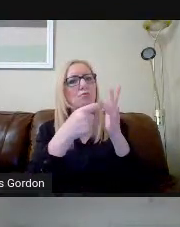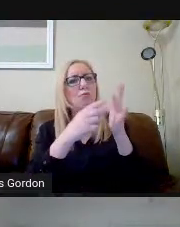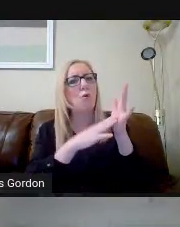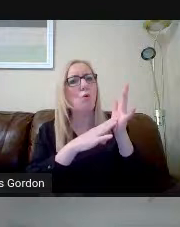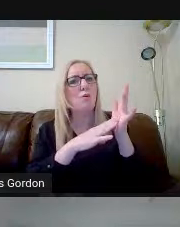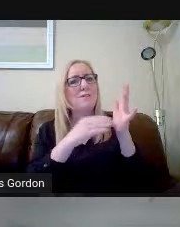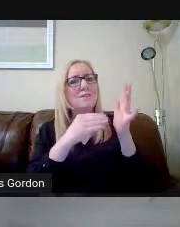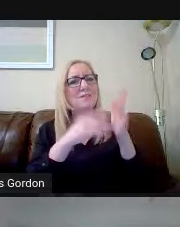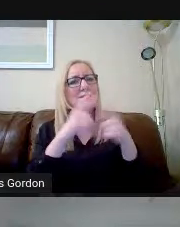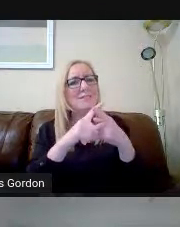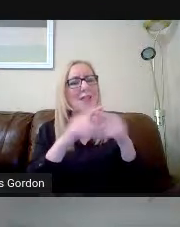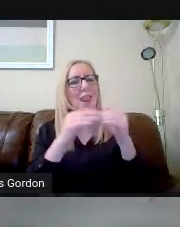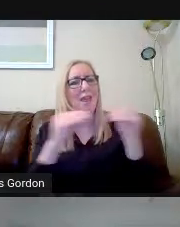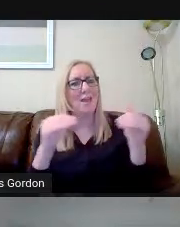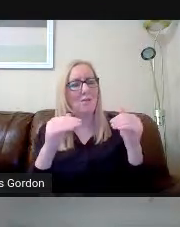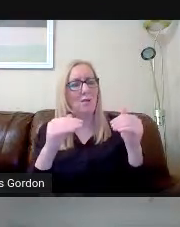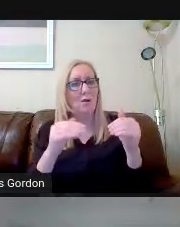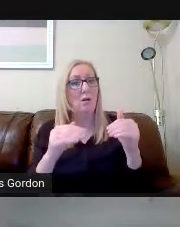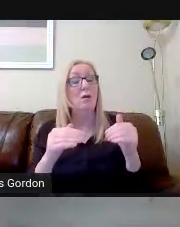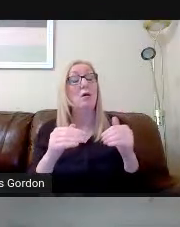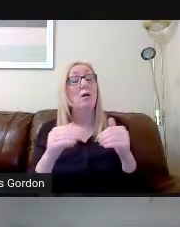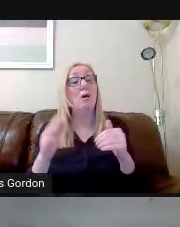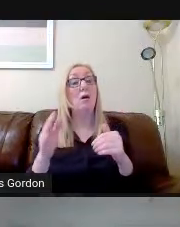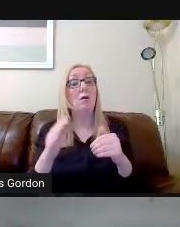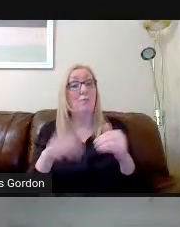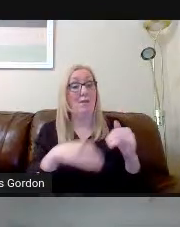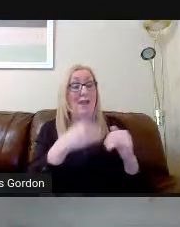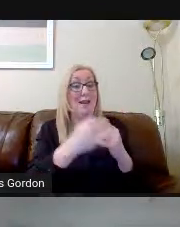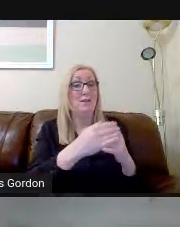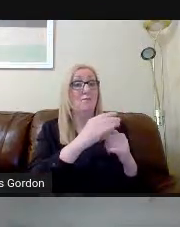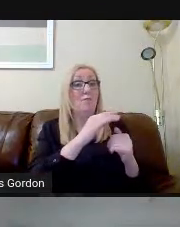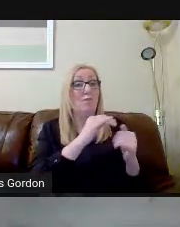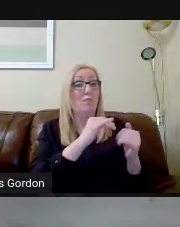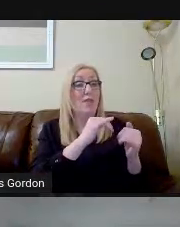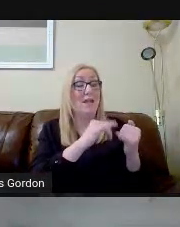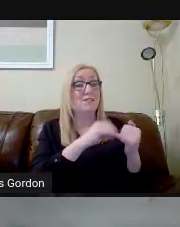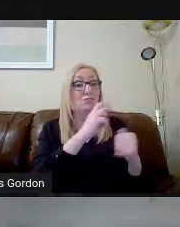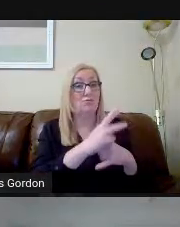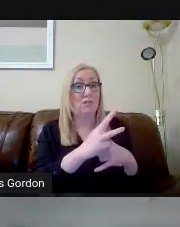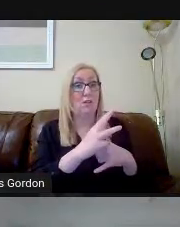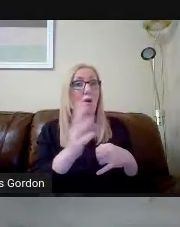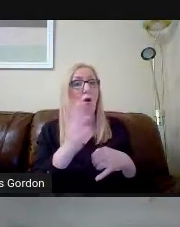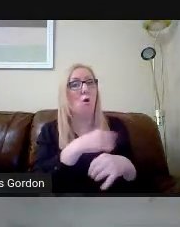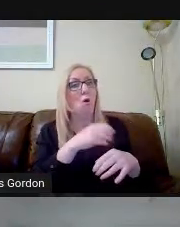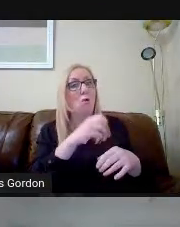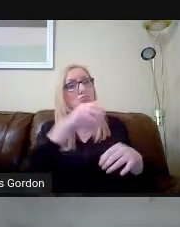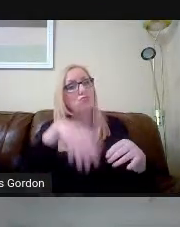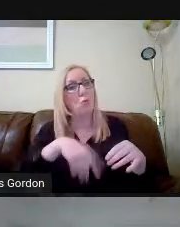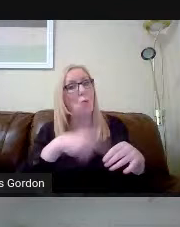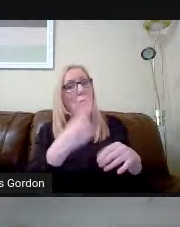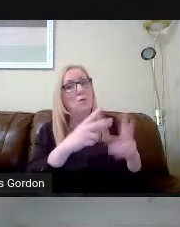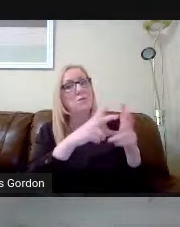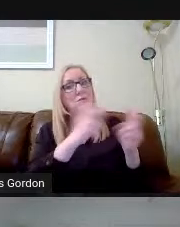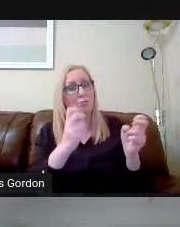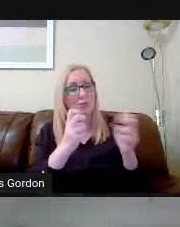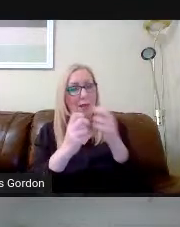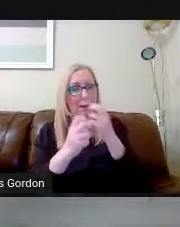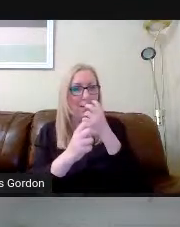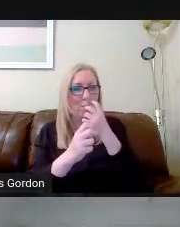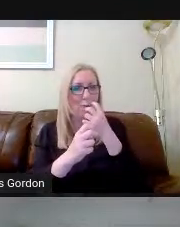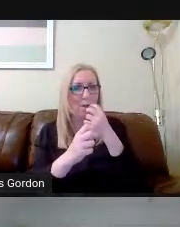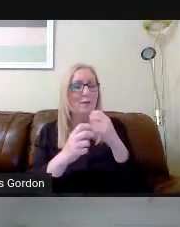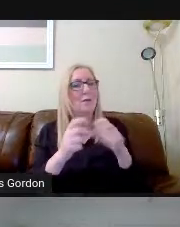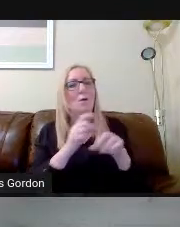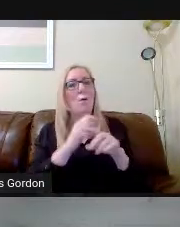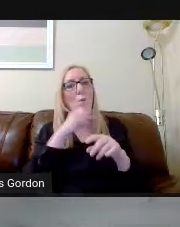all pupils as they move in to fourth year from third year, drop one of their third year subjects. That won't be the case